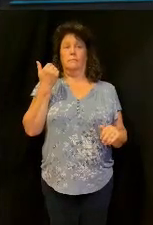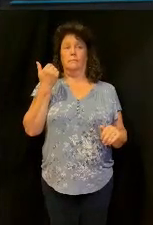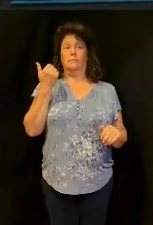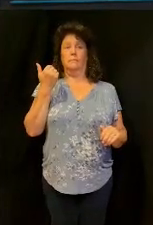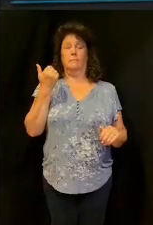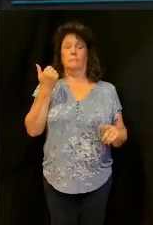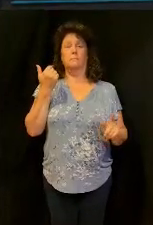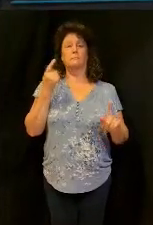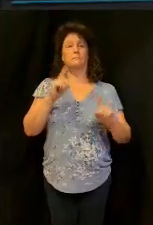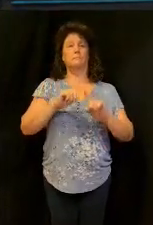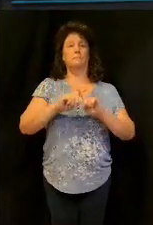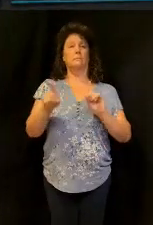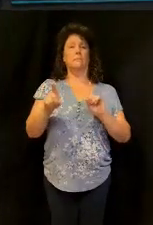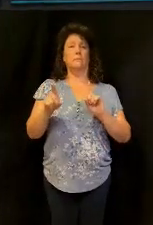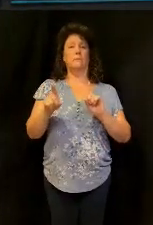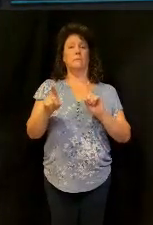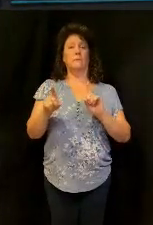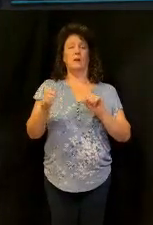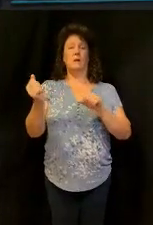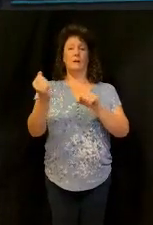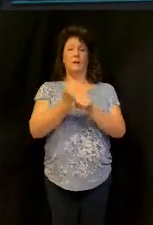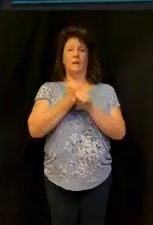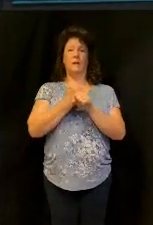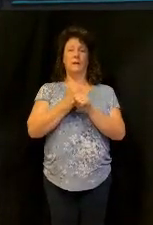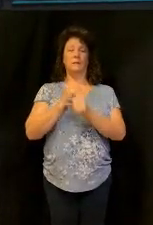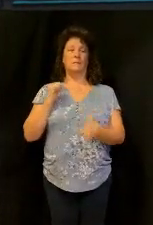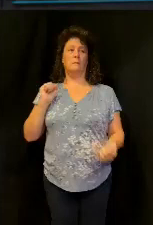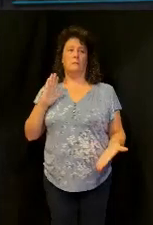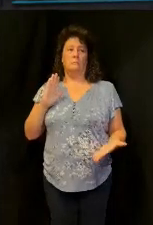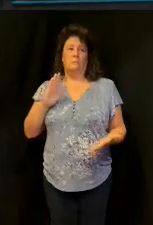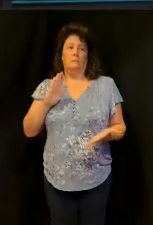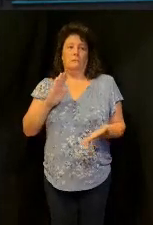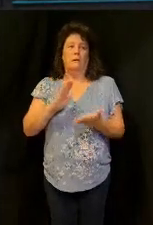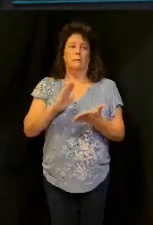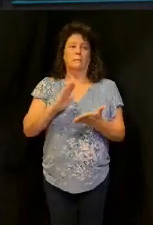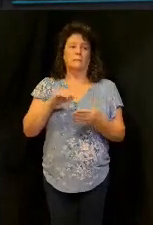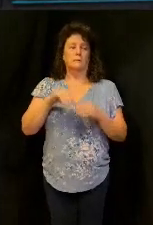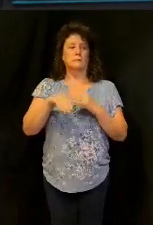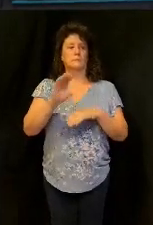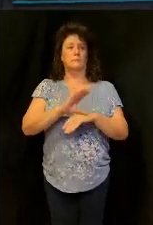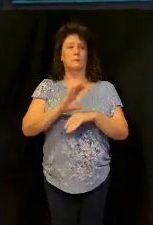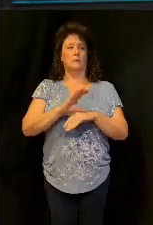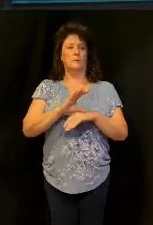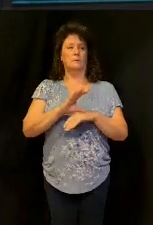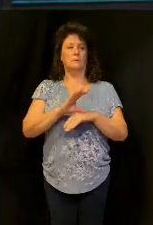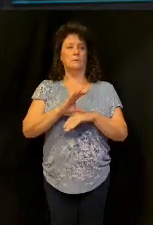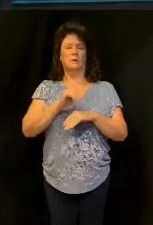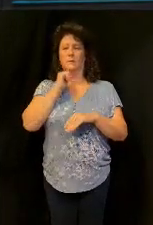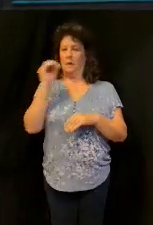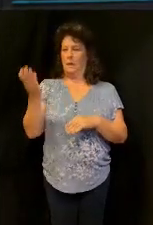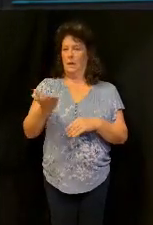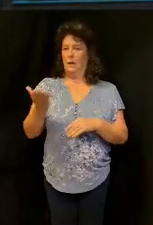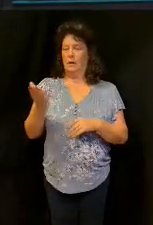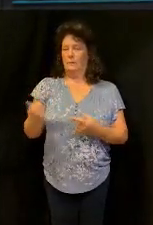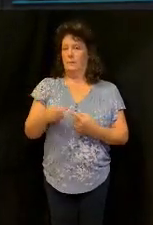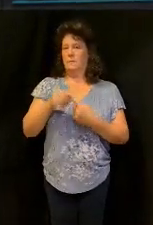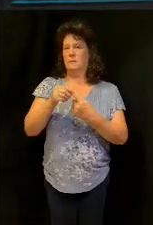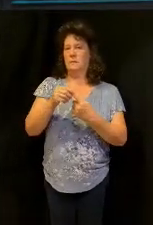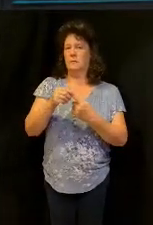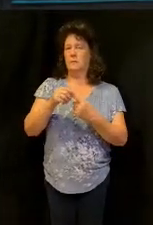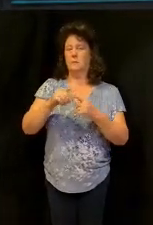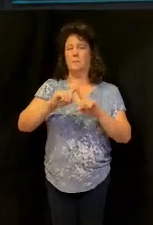but the giving is less in the church, not, not in this church in particular, just saying across the body of Christ, the giving is less,